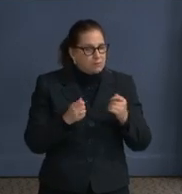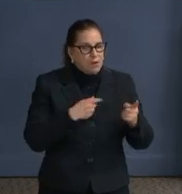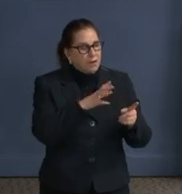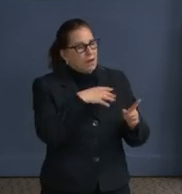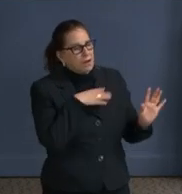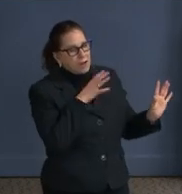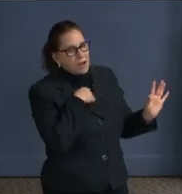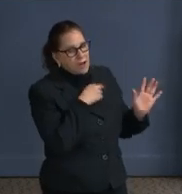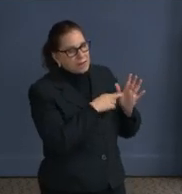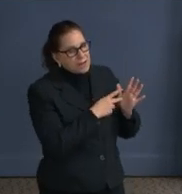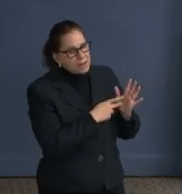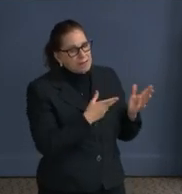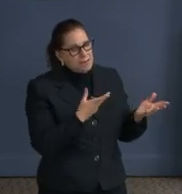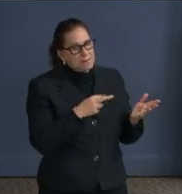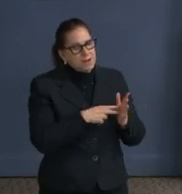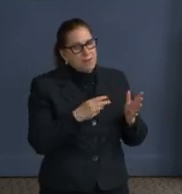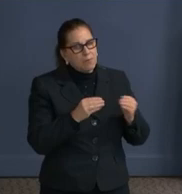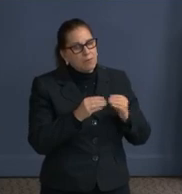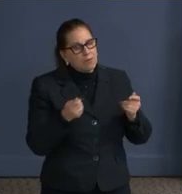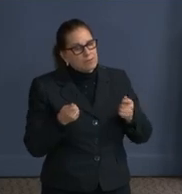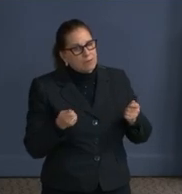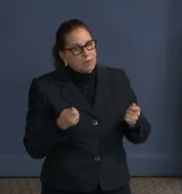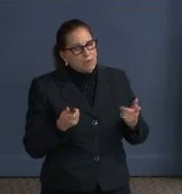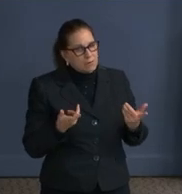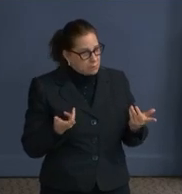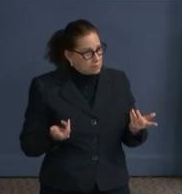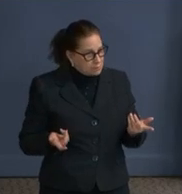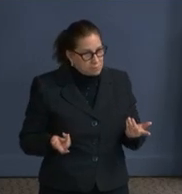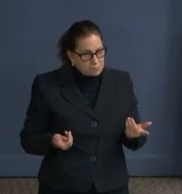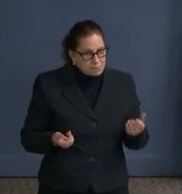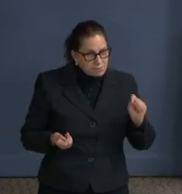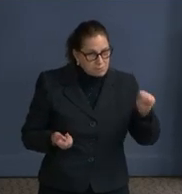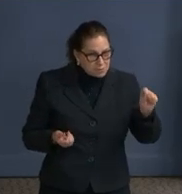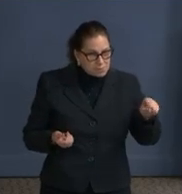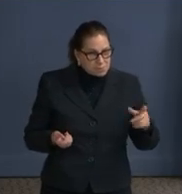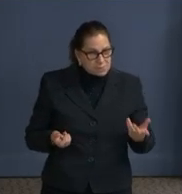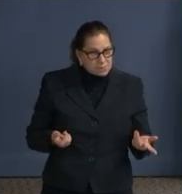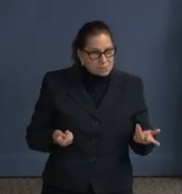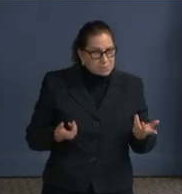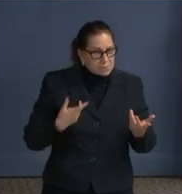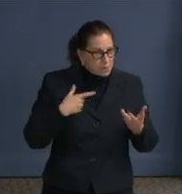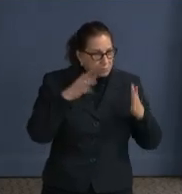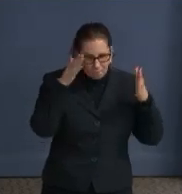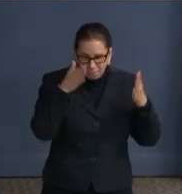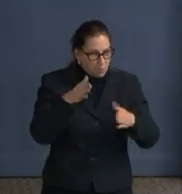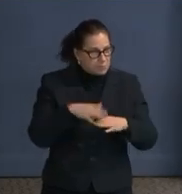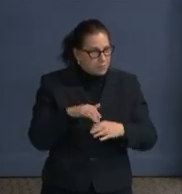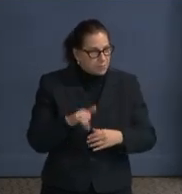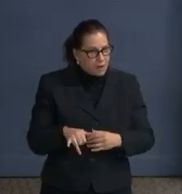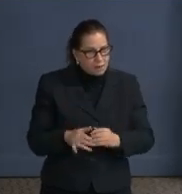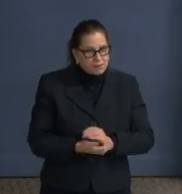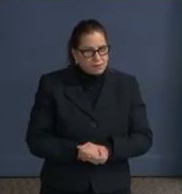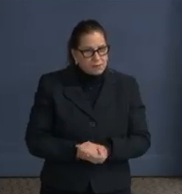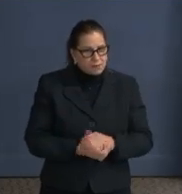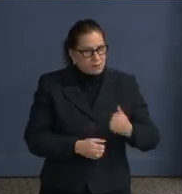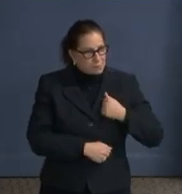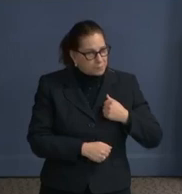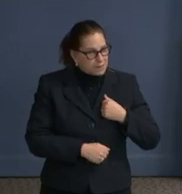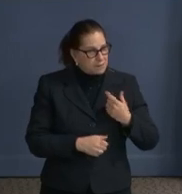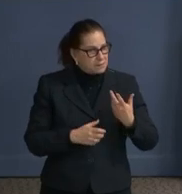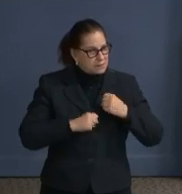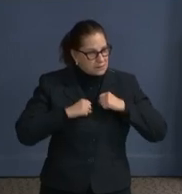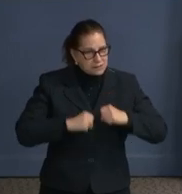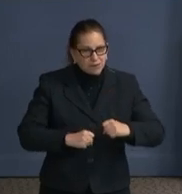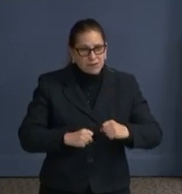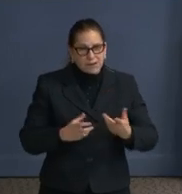immediately. mean, more control in terms of. Yes, immediately. We've been very focused on the D.C. National Guard. Again, I